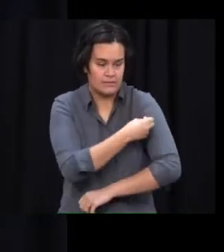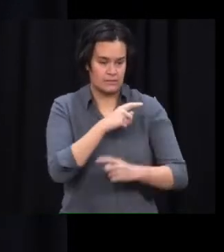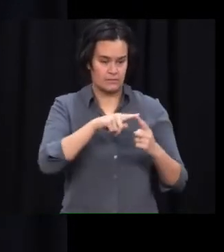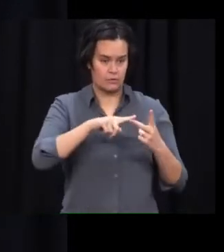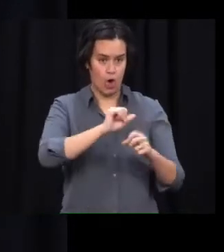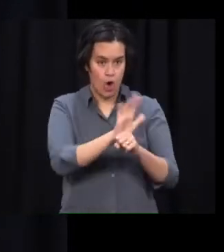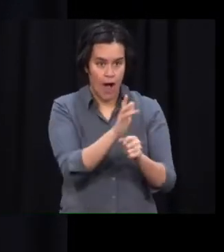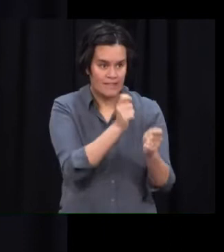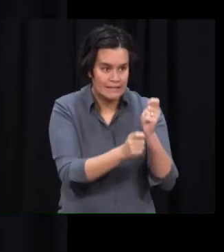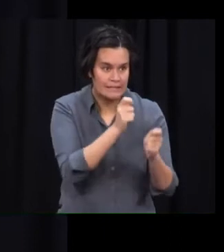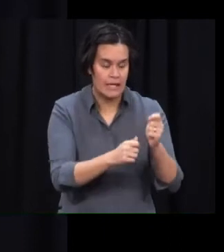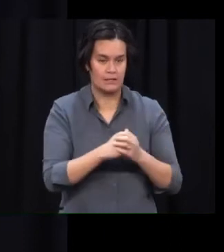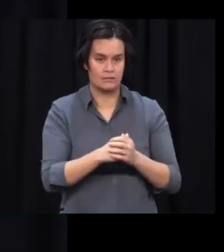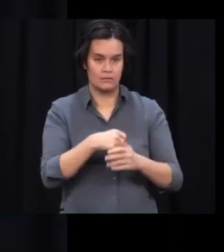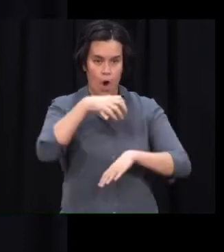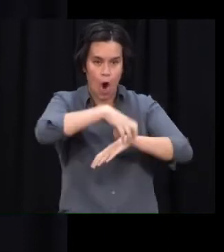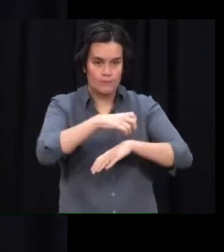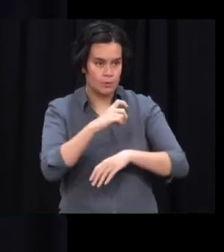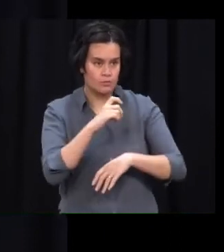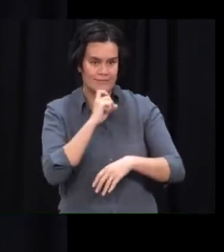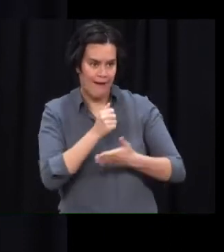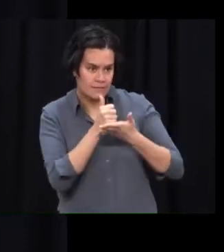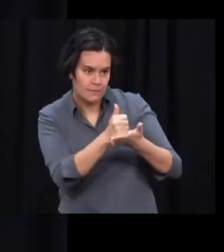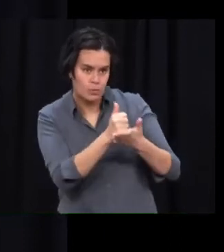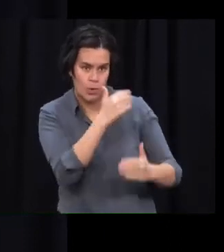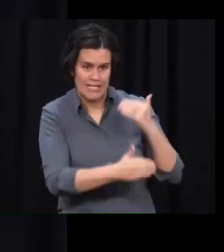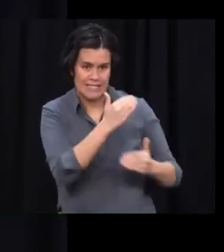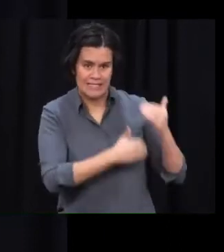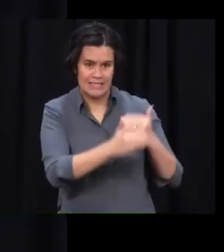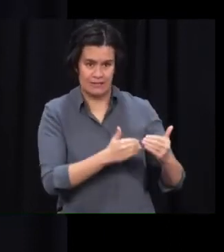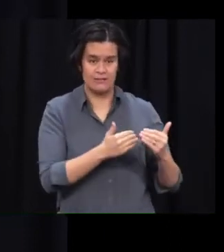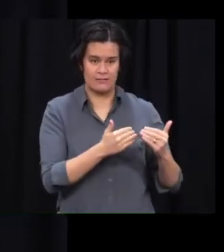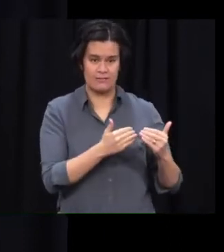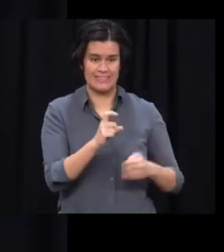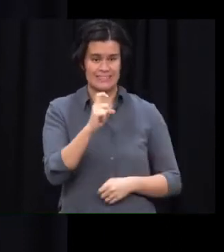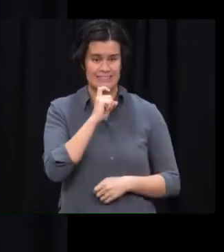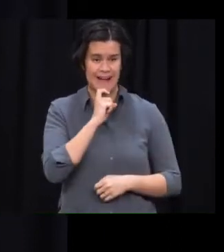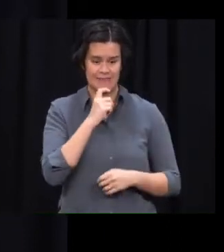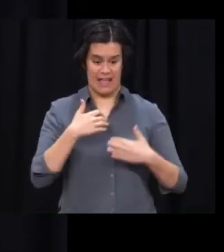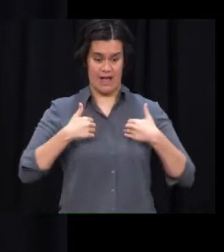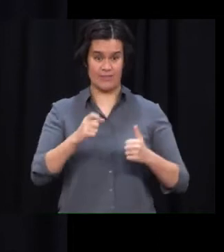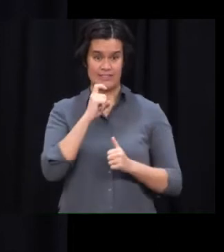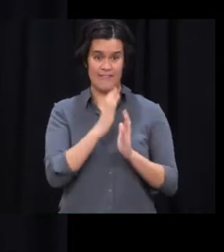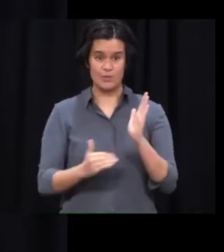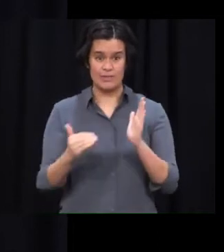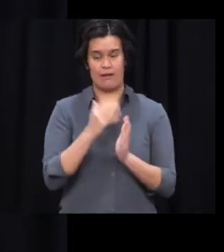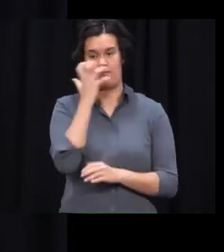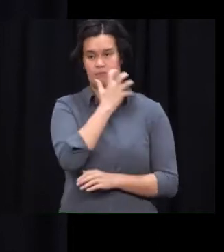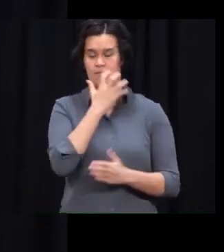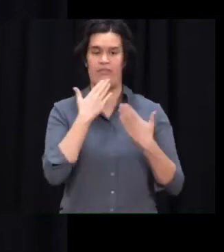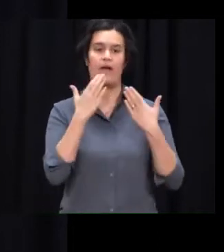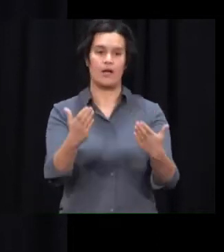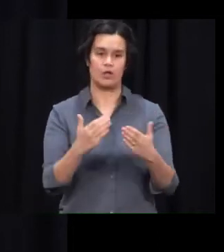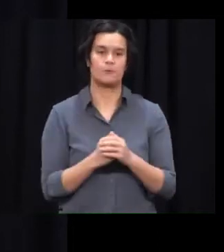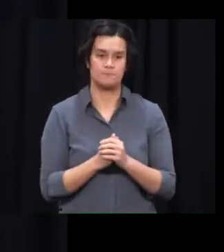supporting people through our hospitals. They continue to deliver incredible numbers that we can be proud of. I also want to acknowledge